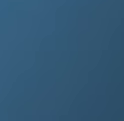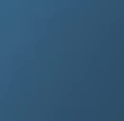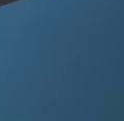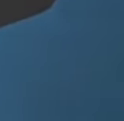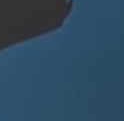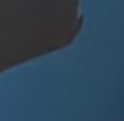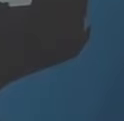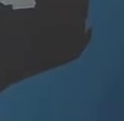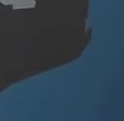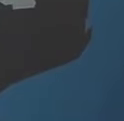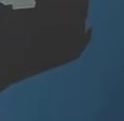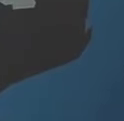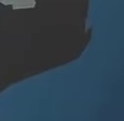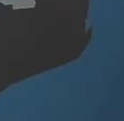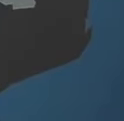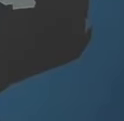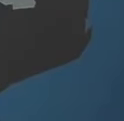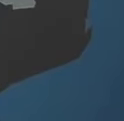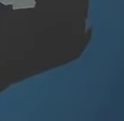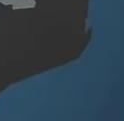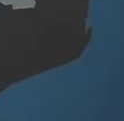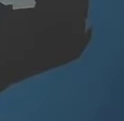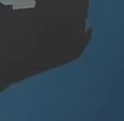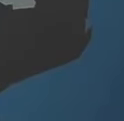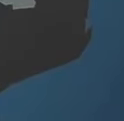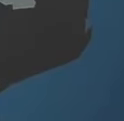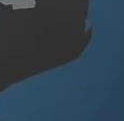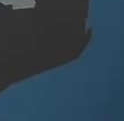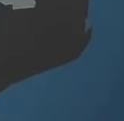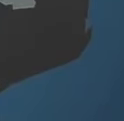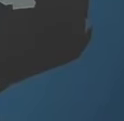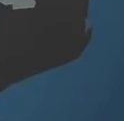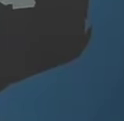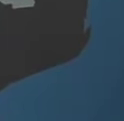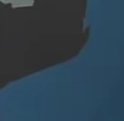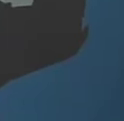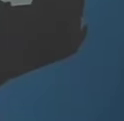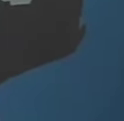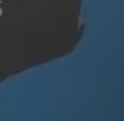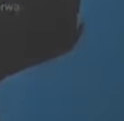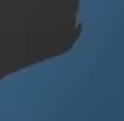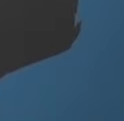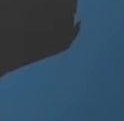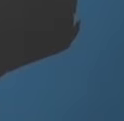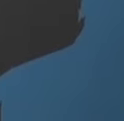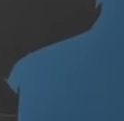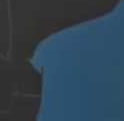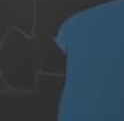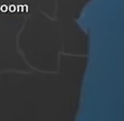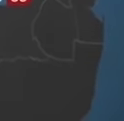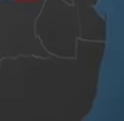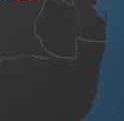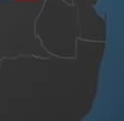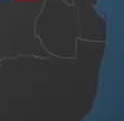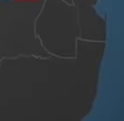cloudy and hot as we head over the western part of Umpumalanga. You'll see a bit of cloud for Limpurpa with another hot day. A sizzling hot afternoon for Limpurlale